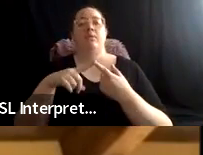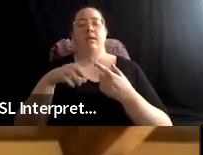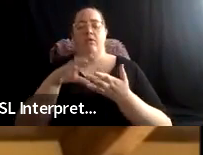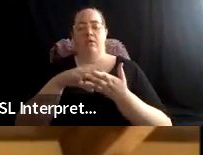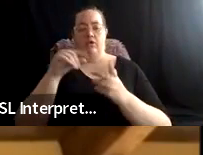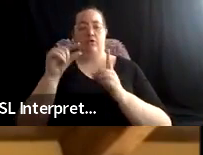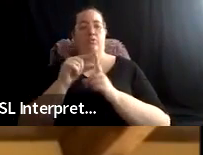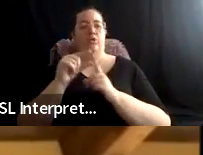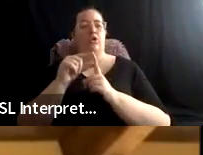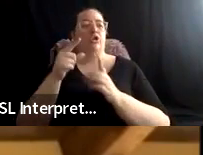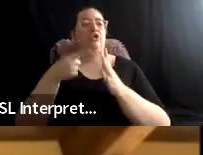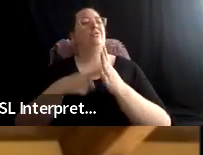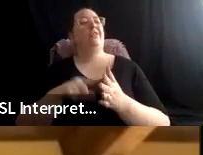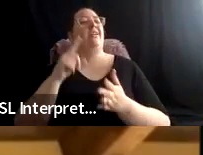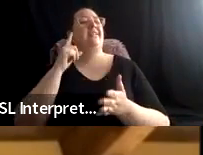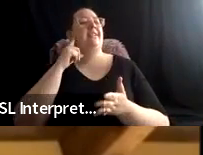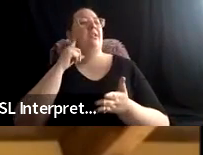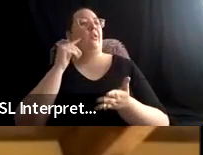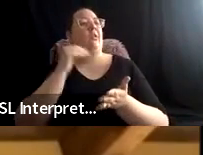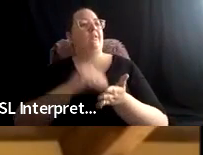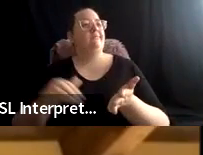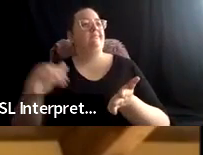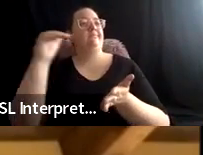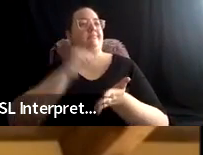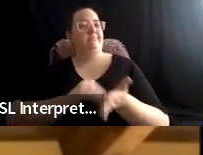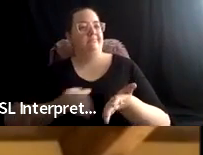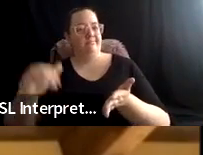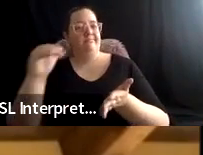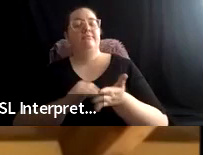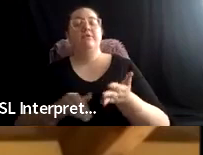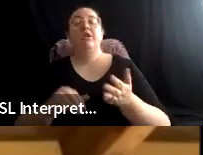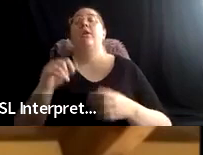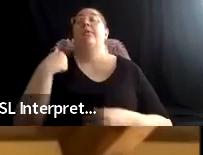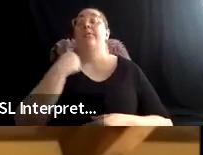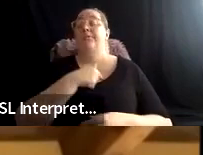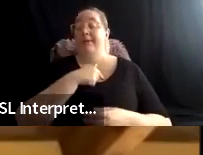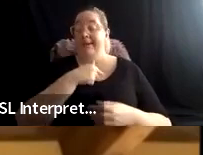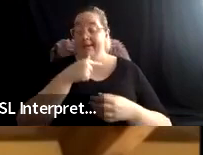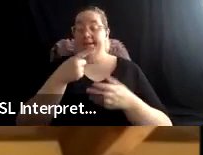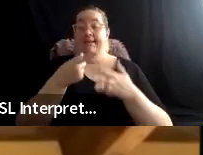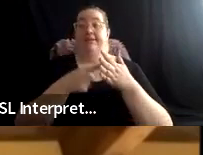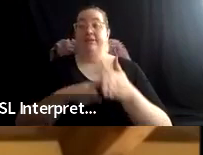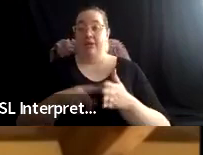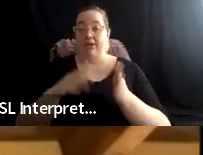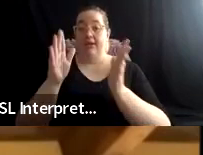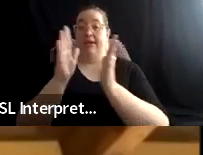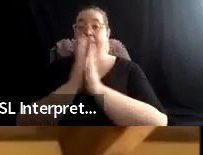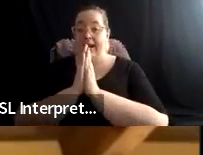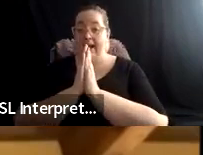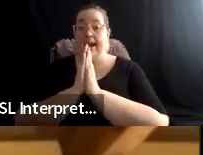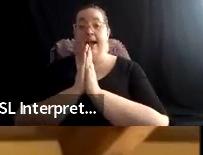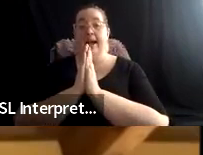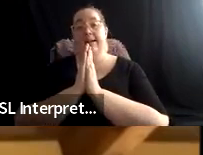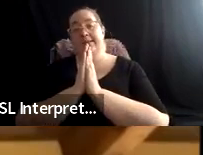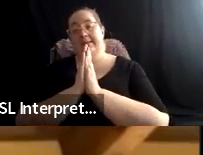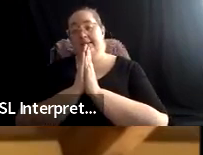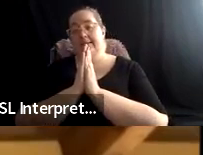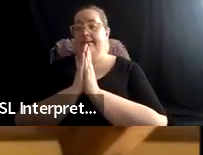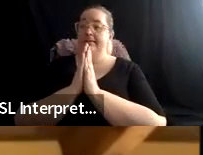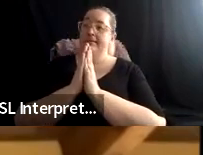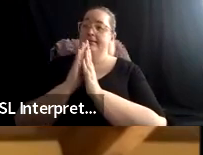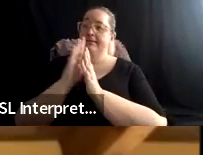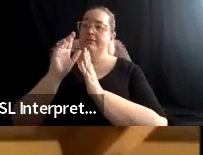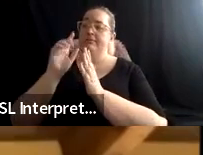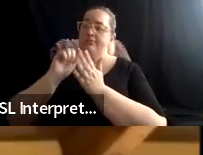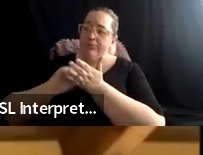hear it all the time. Well, so we, um, started to ask about, to get, and, and, and write and query and,